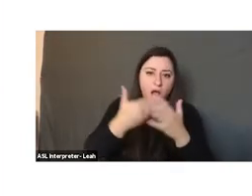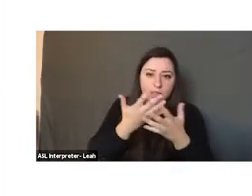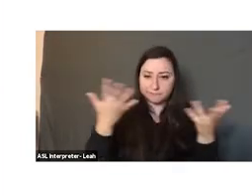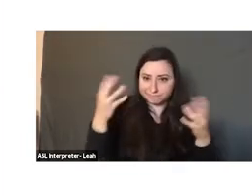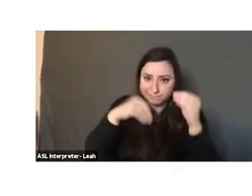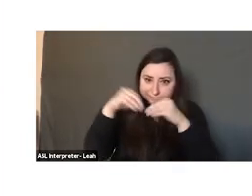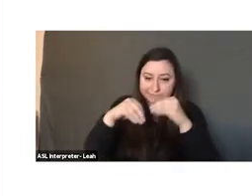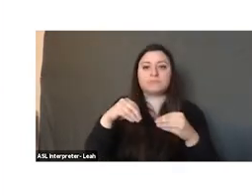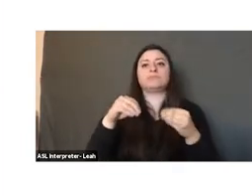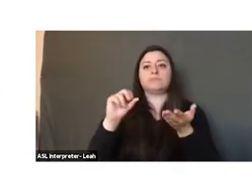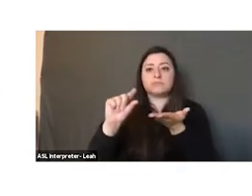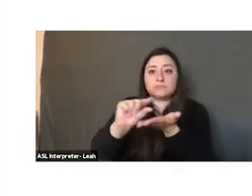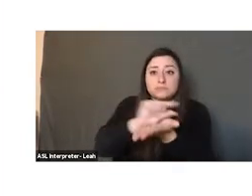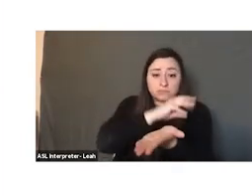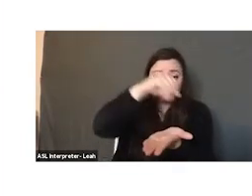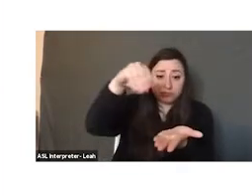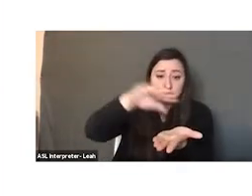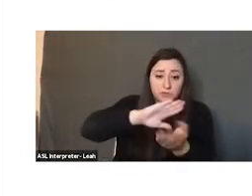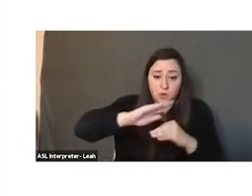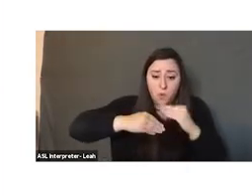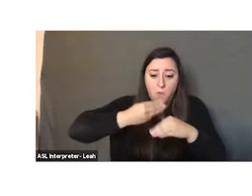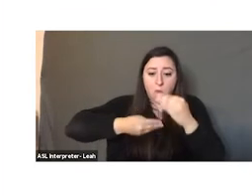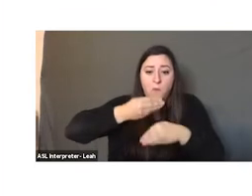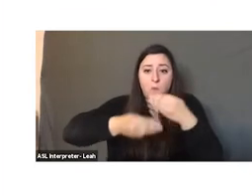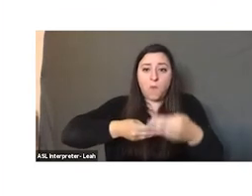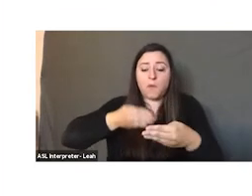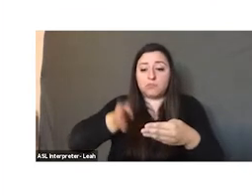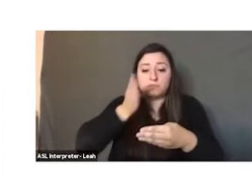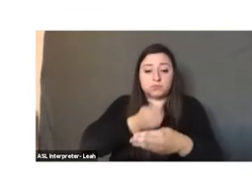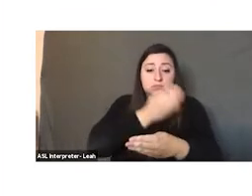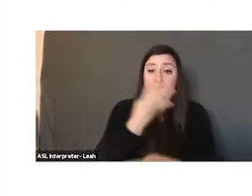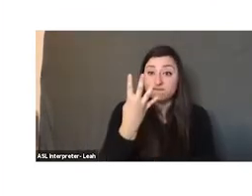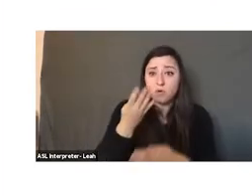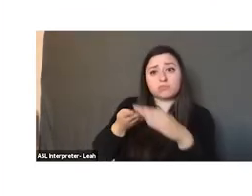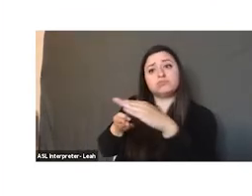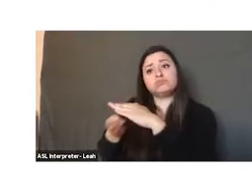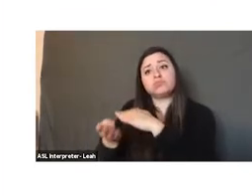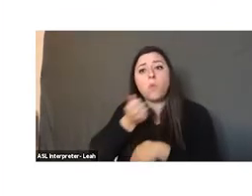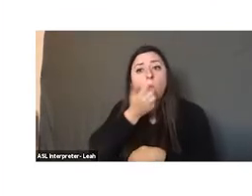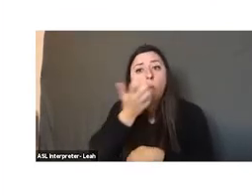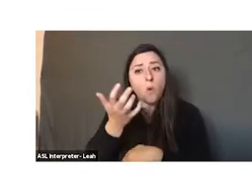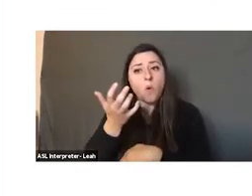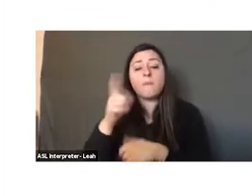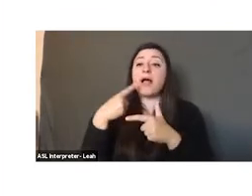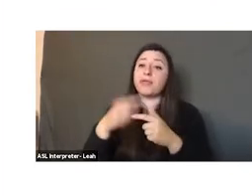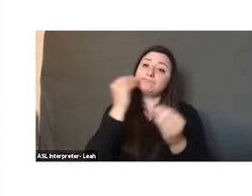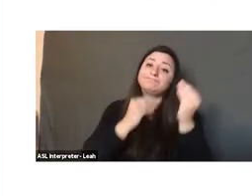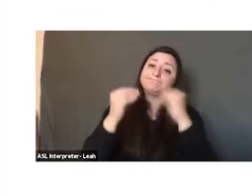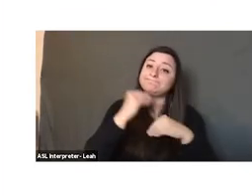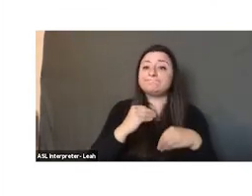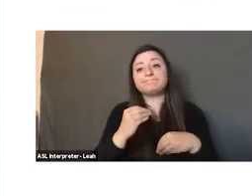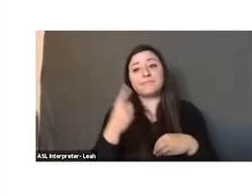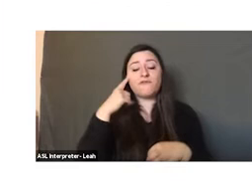the mint, and the basil. You roll up, you cut into four slices, you warm in the oven before serving, and you serve as an appetizer. And